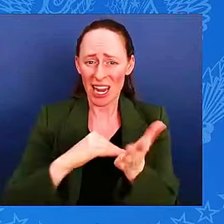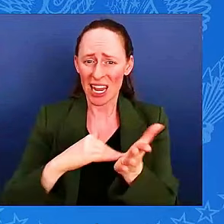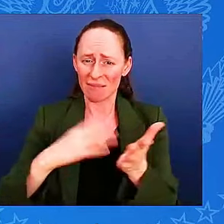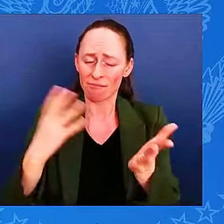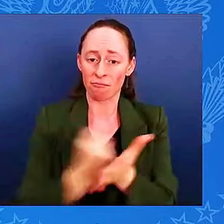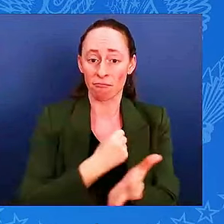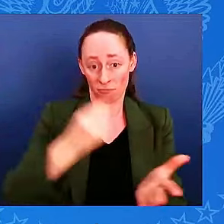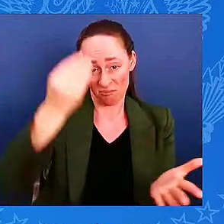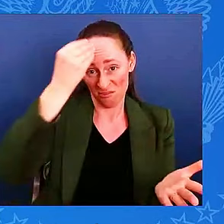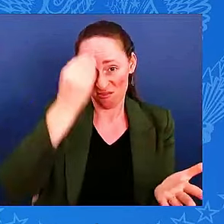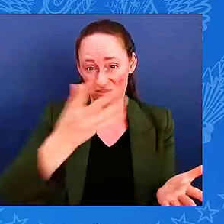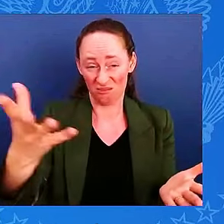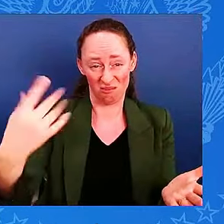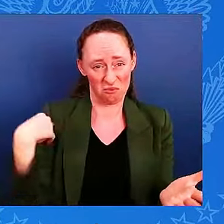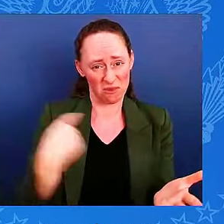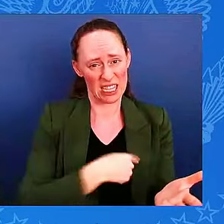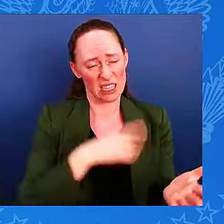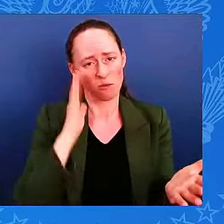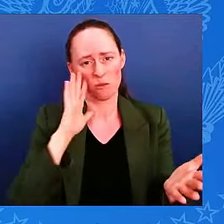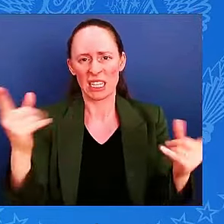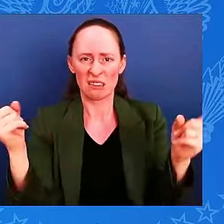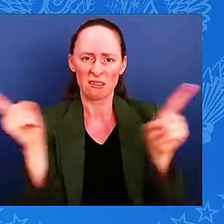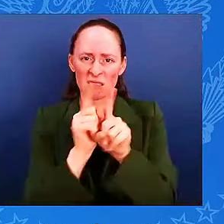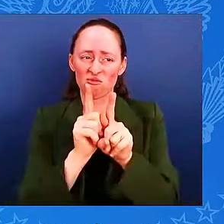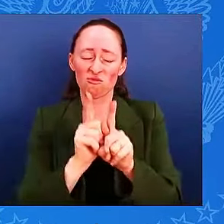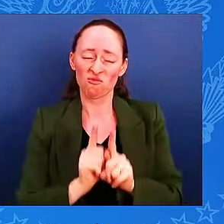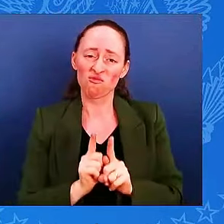Thank you all. Slava, Ukraine.